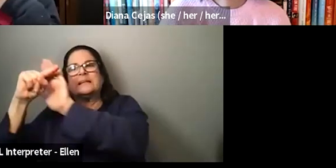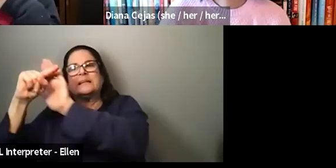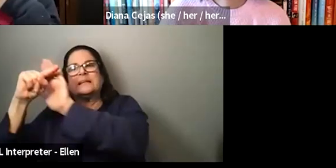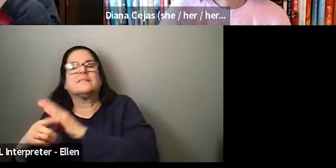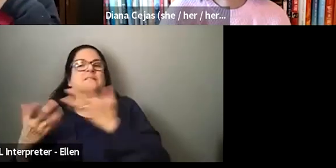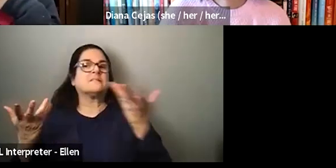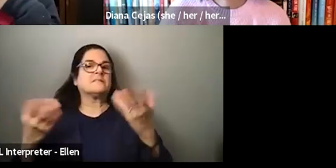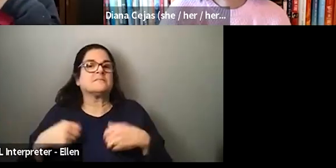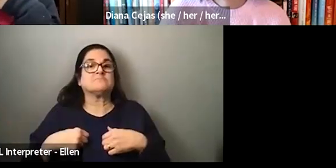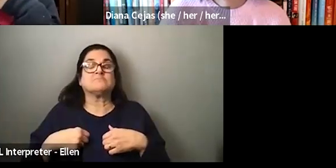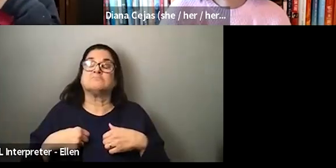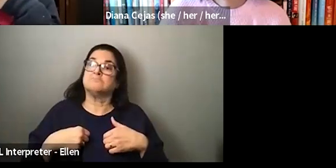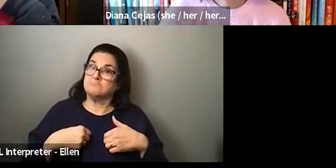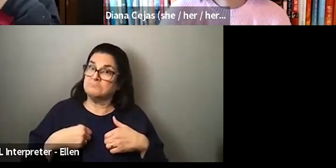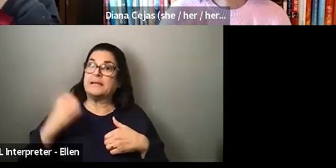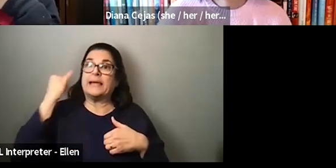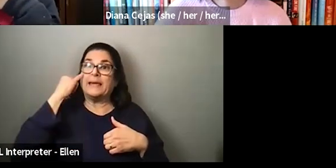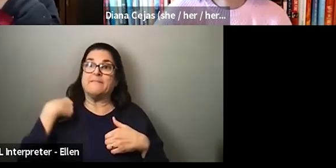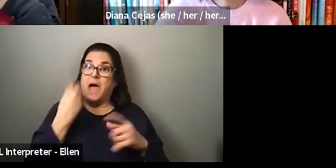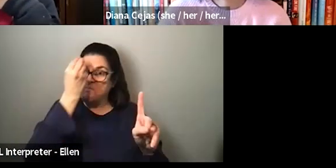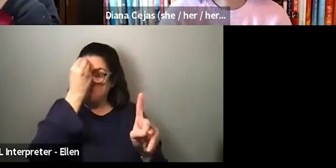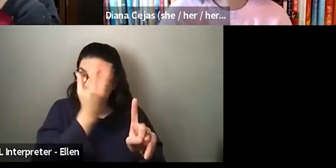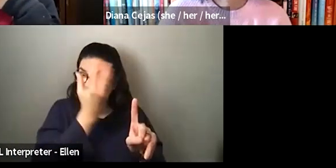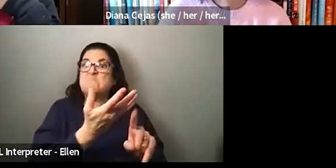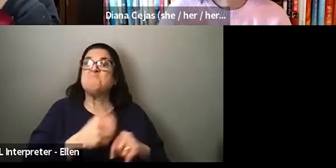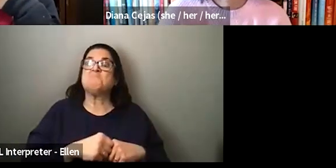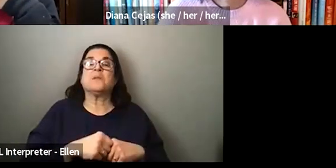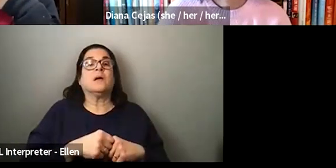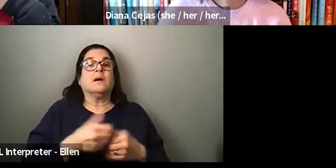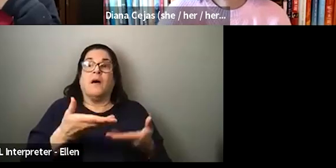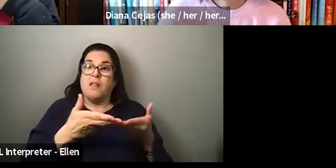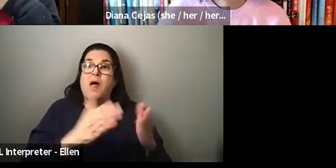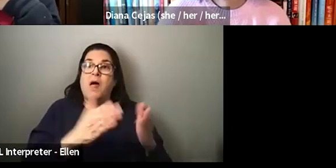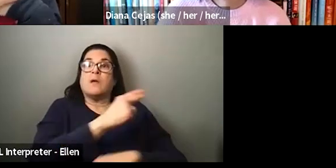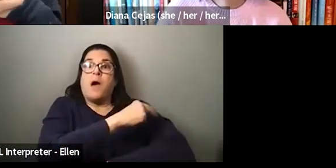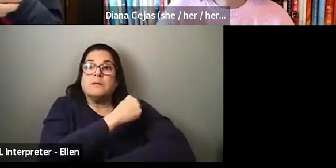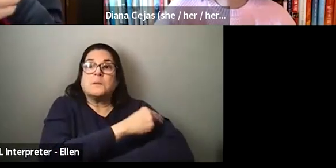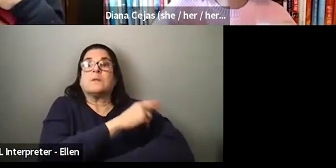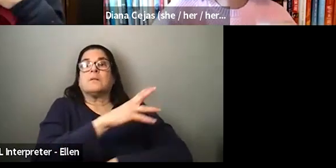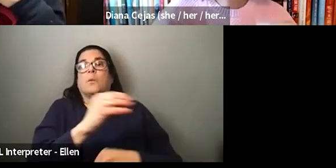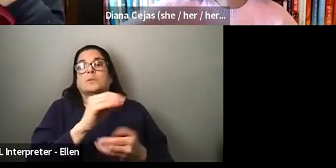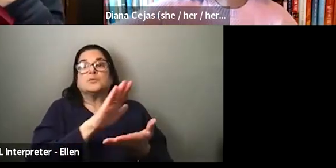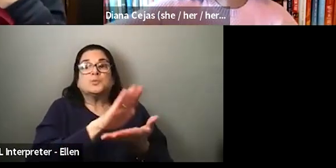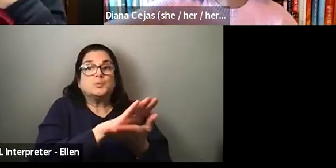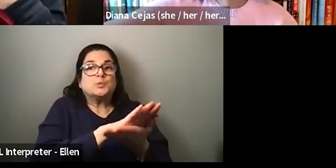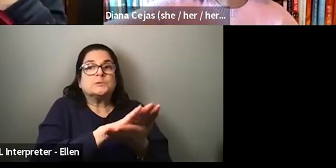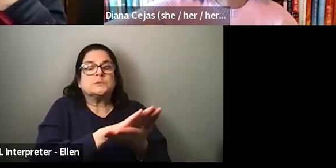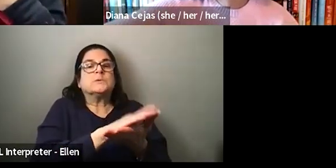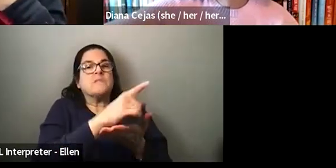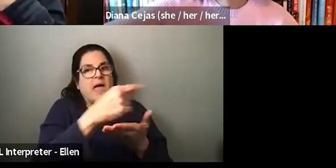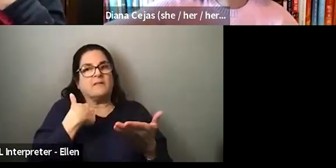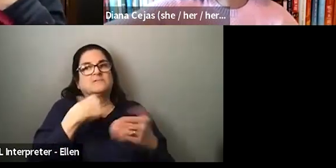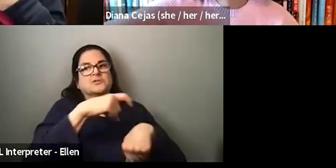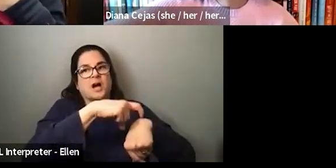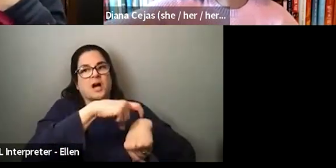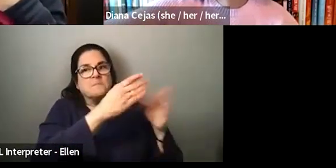it gives that institution time to plan for when you arrive and better prepare, um, and how they can be helpful, uh, to you in